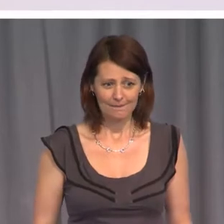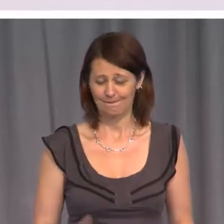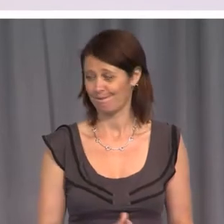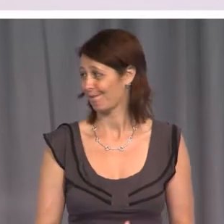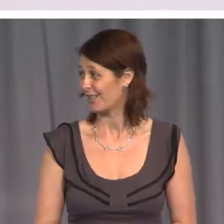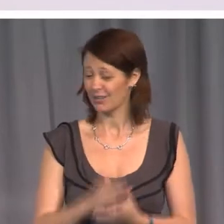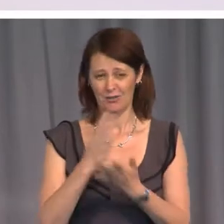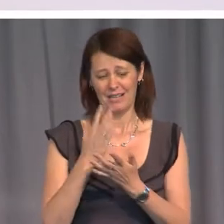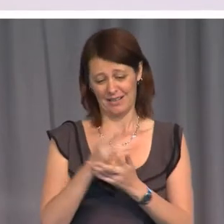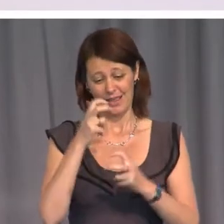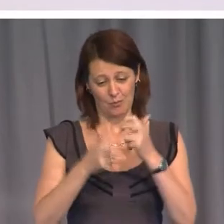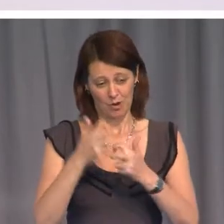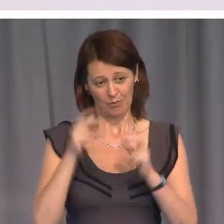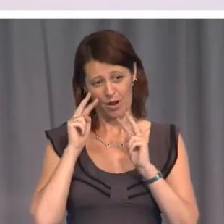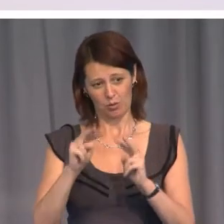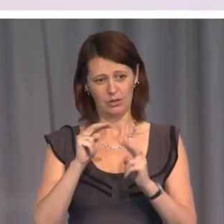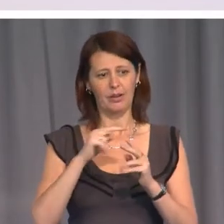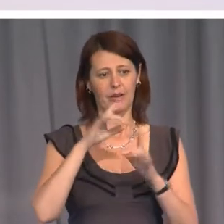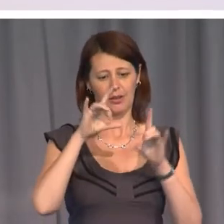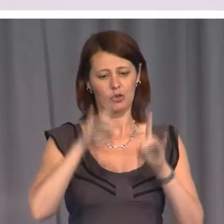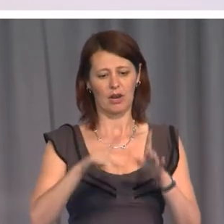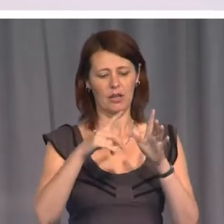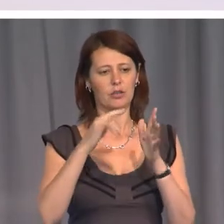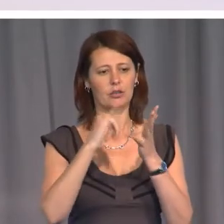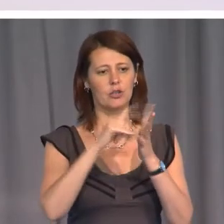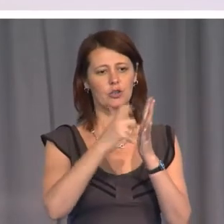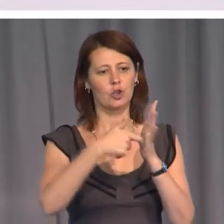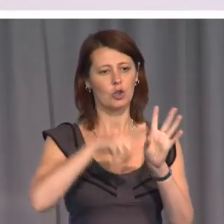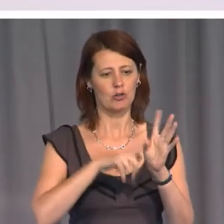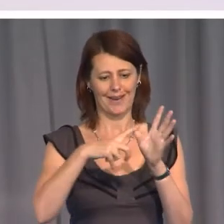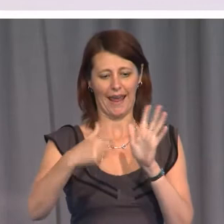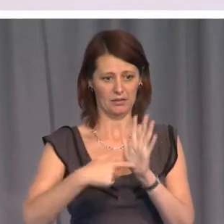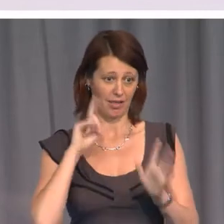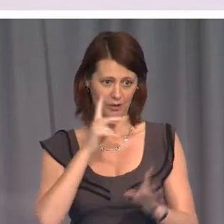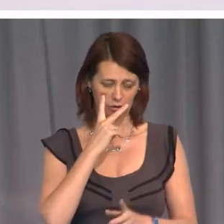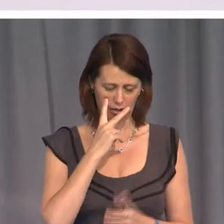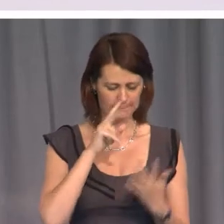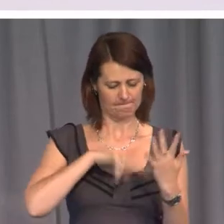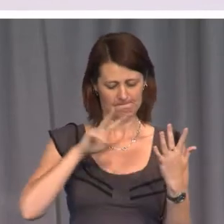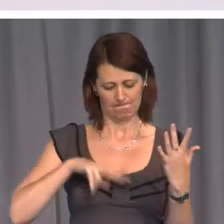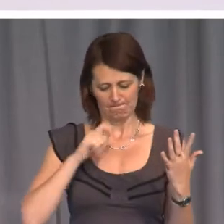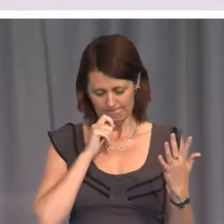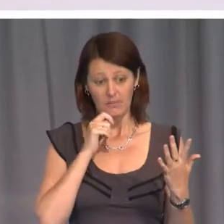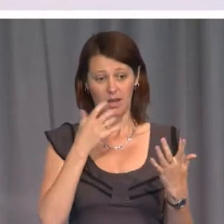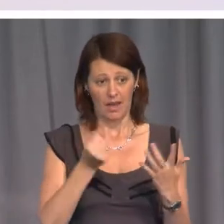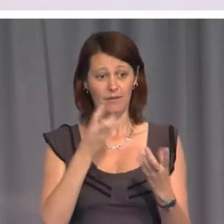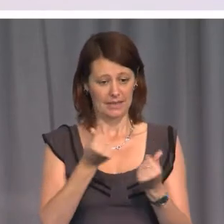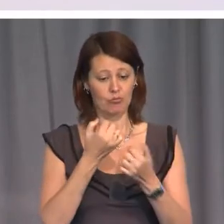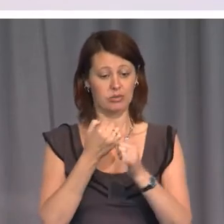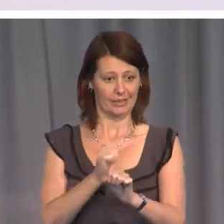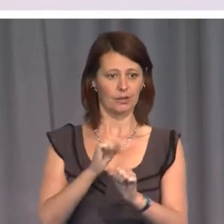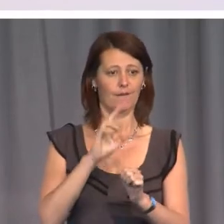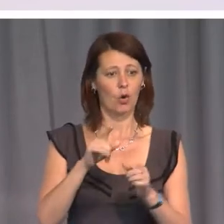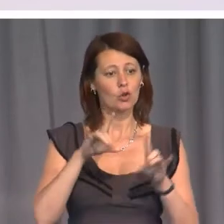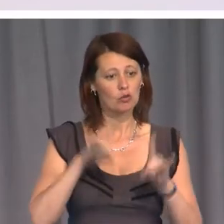the problem, I looked at the Australian Security Act last night and bizarrely there are some protections for Australians,